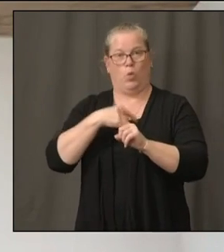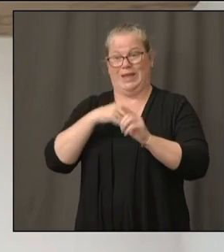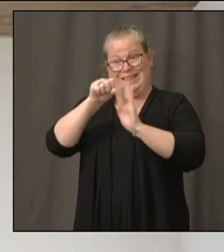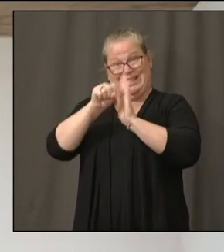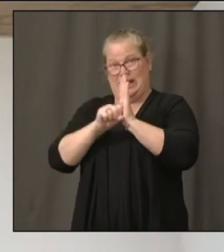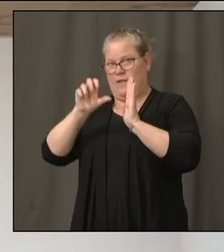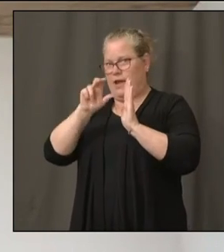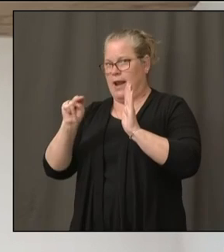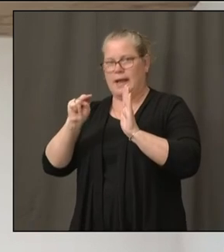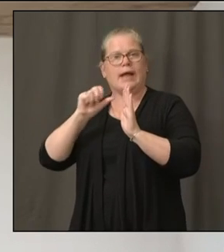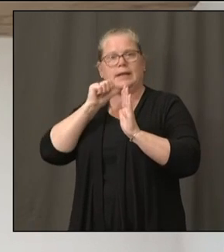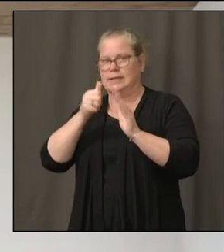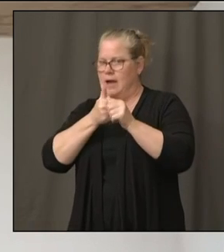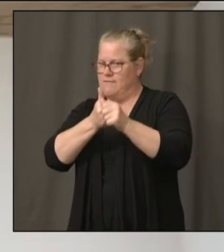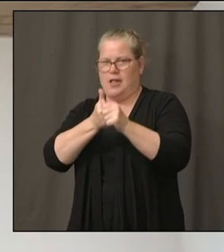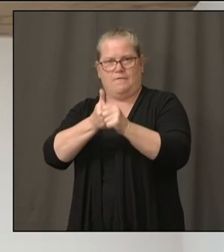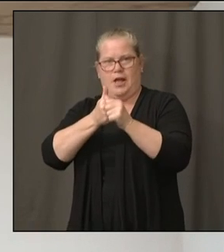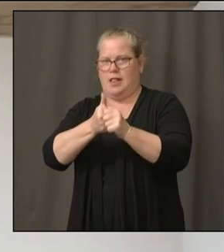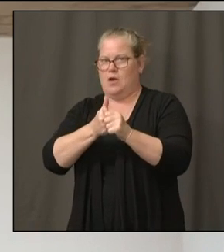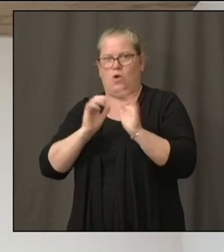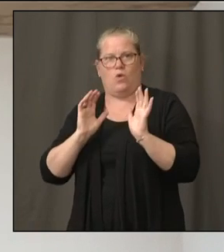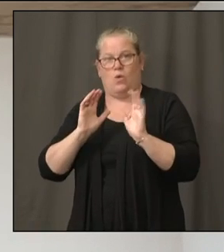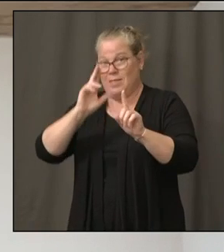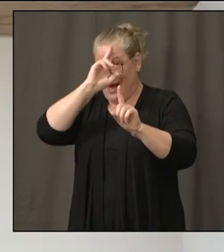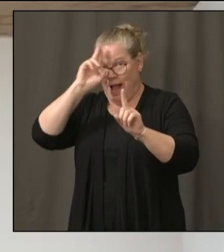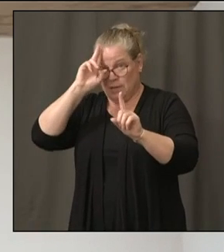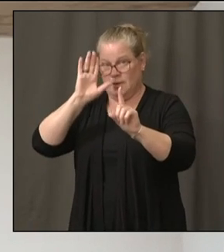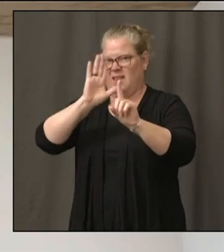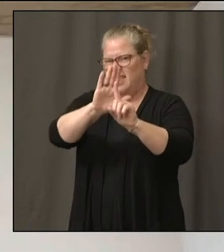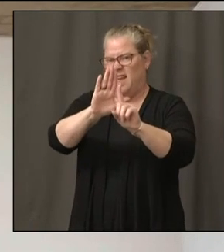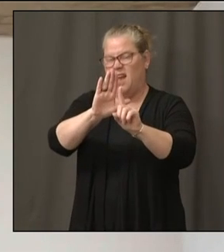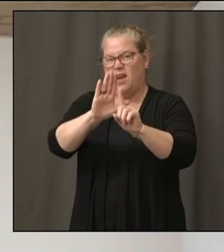So there's no reason that they should be reporting that to the state then?